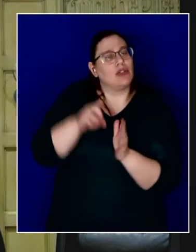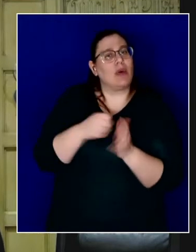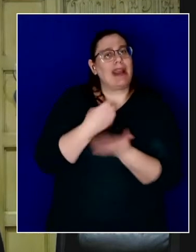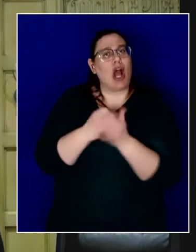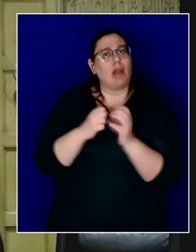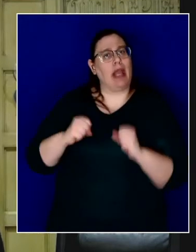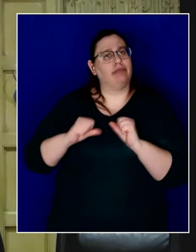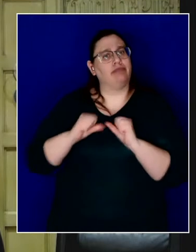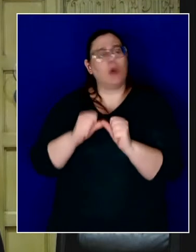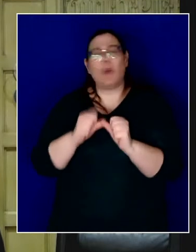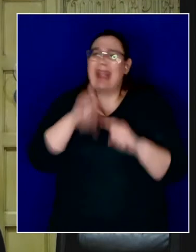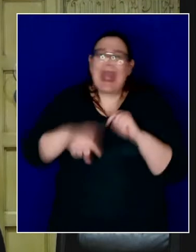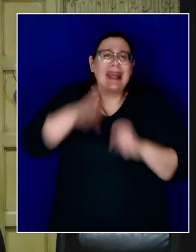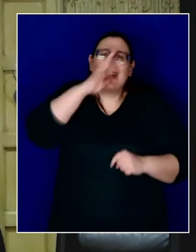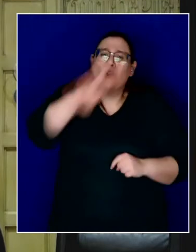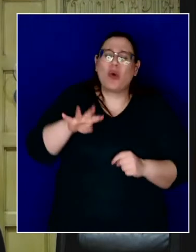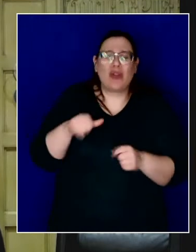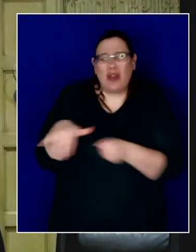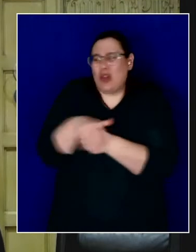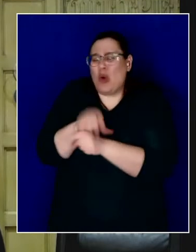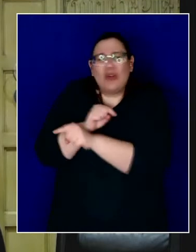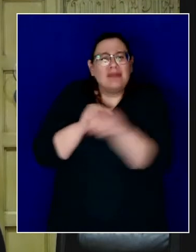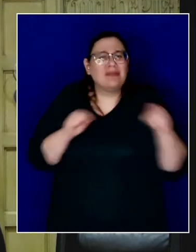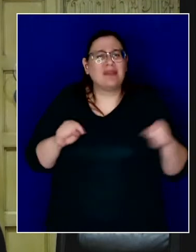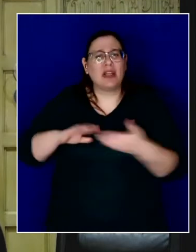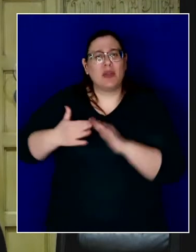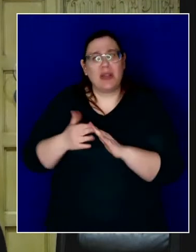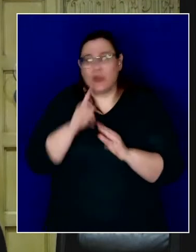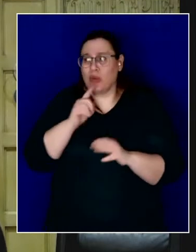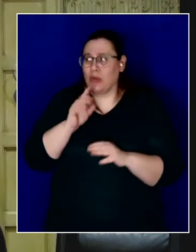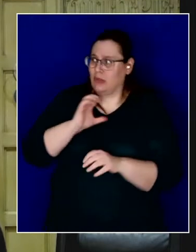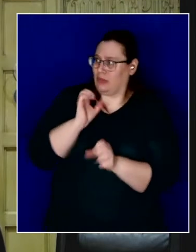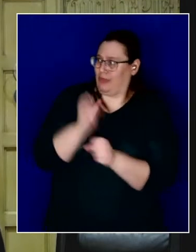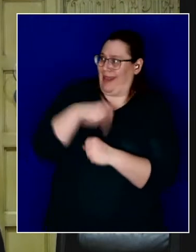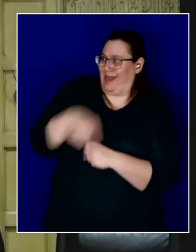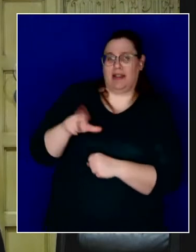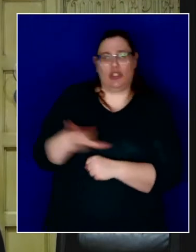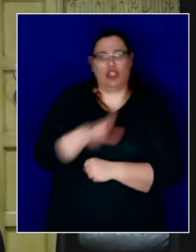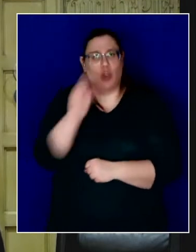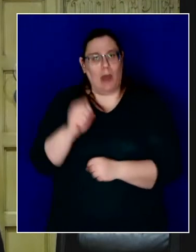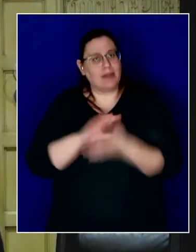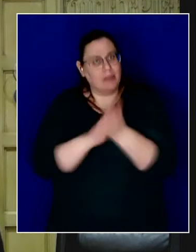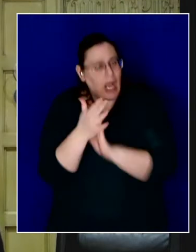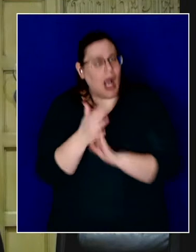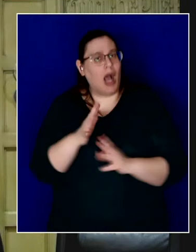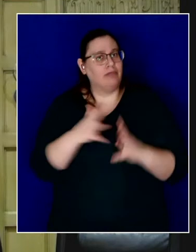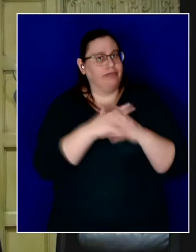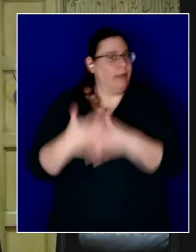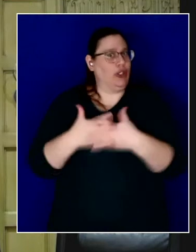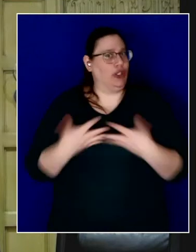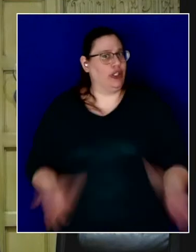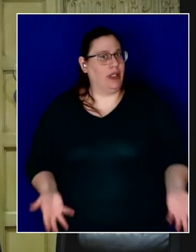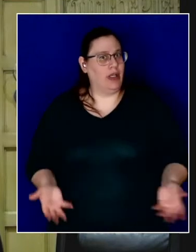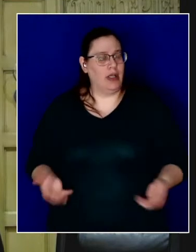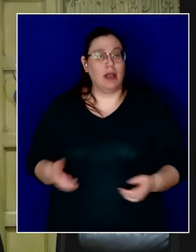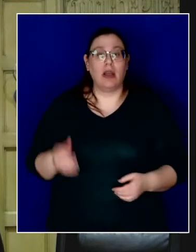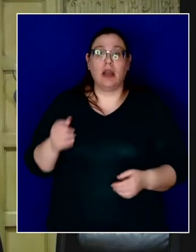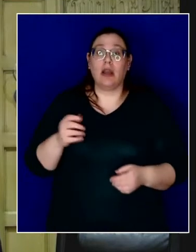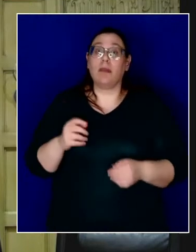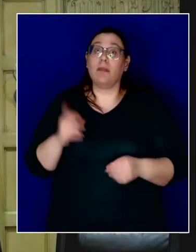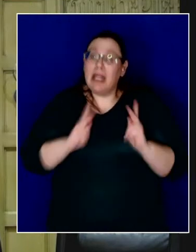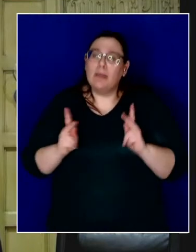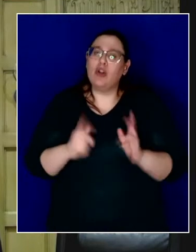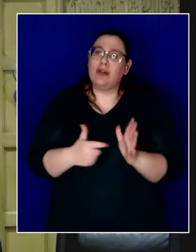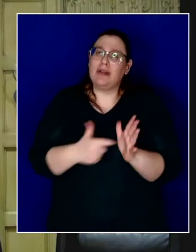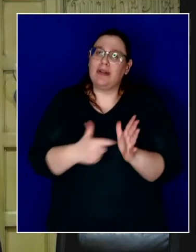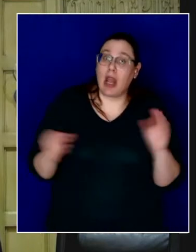communities that make this the United States of America. Angelinos demand more, I demand more, and Americans deserve